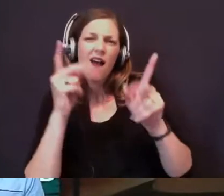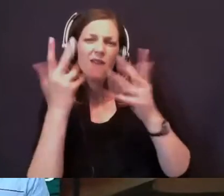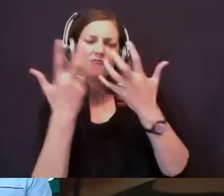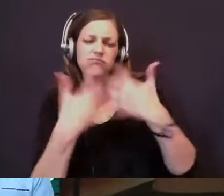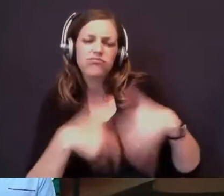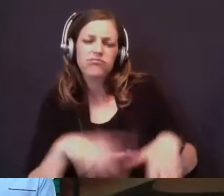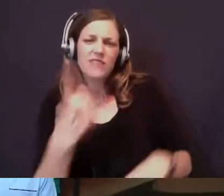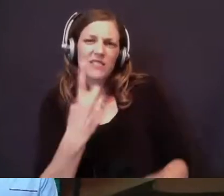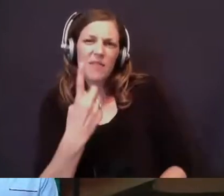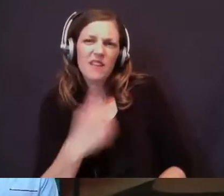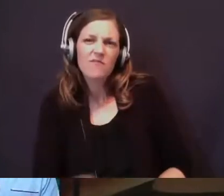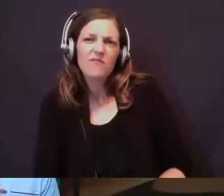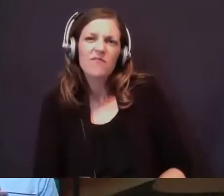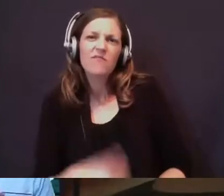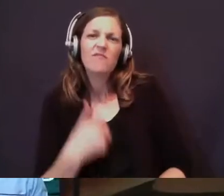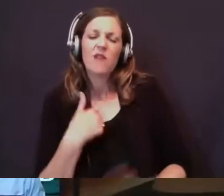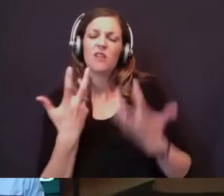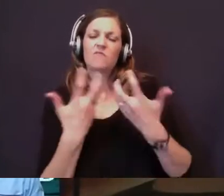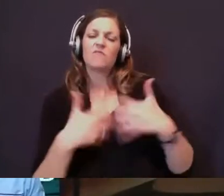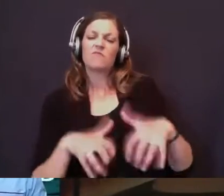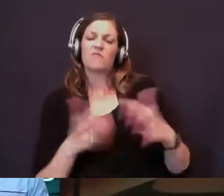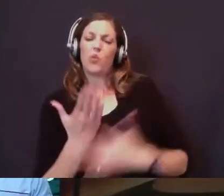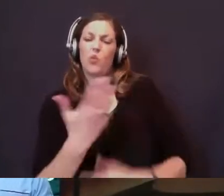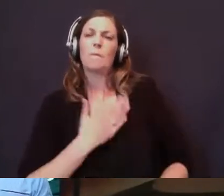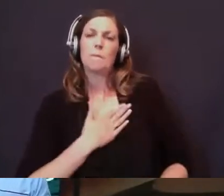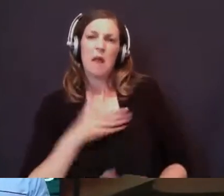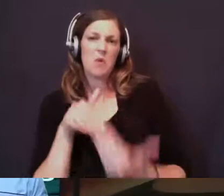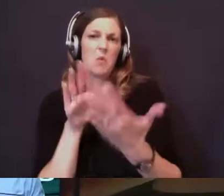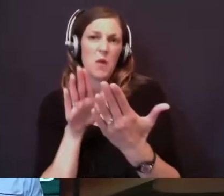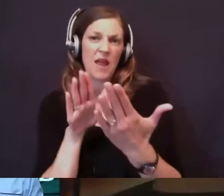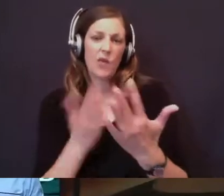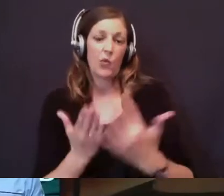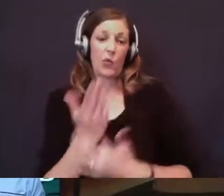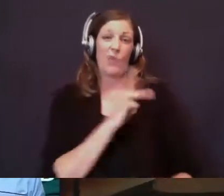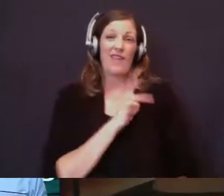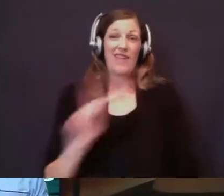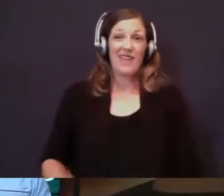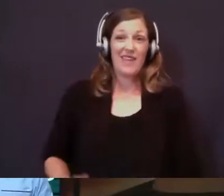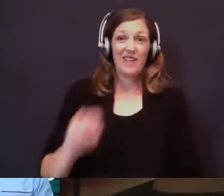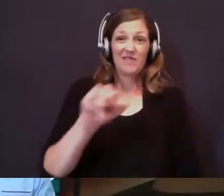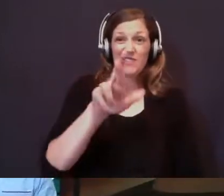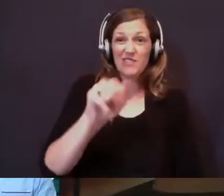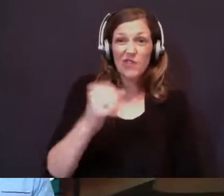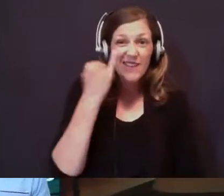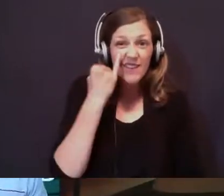something, and I'm going to work it through my means, through the king of Syria if I have to.